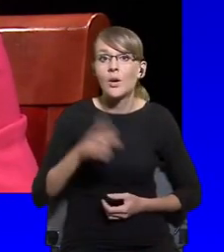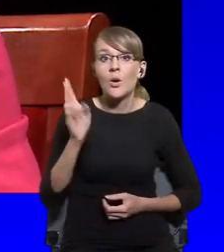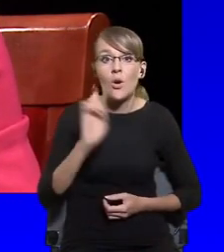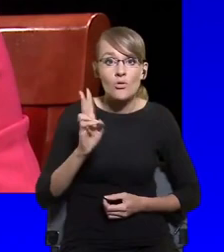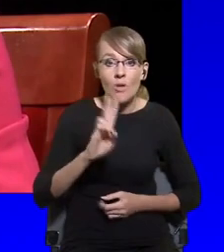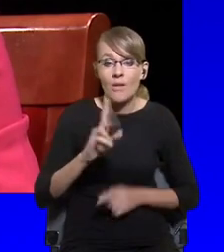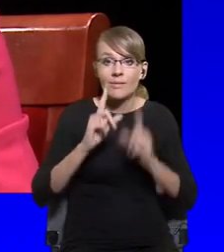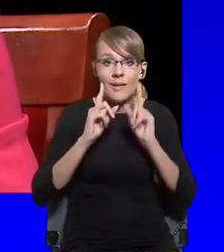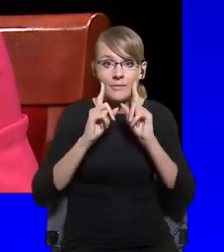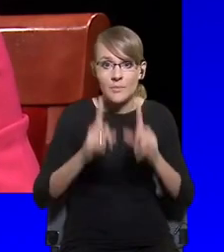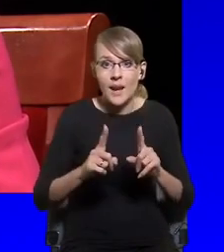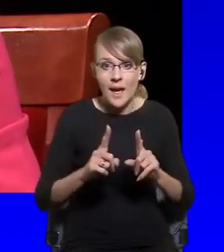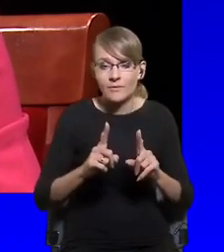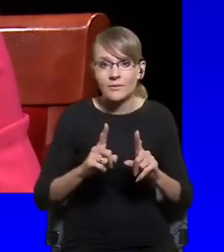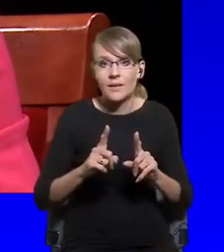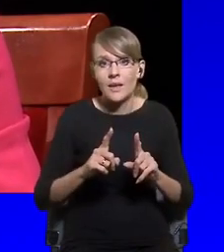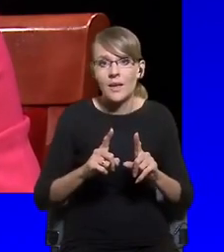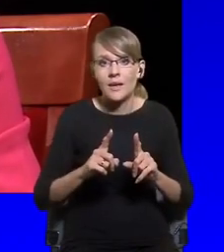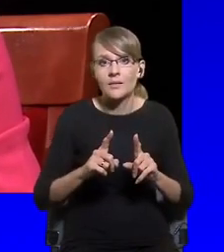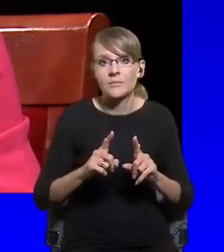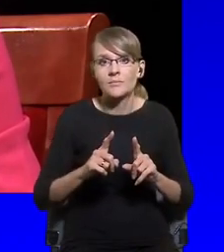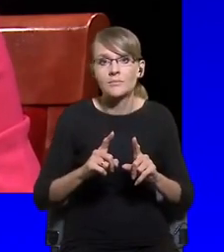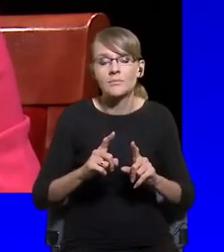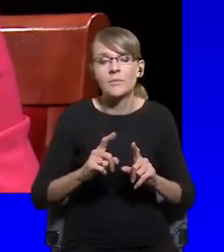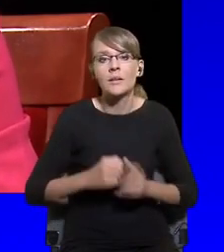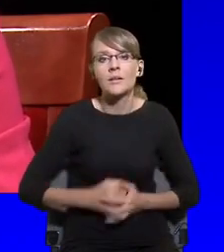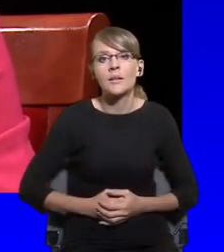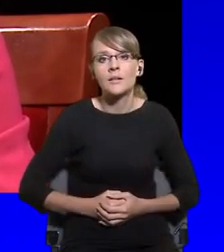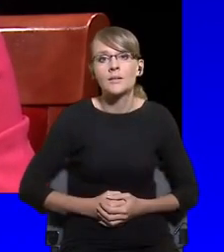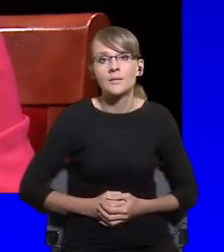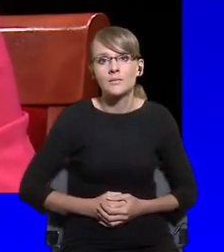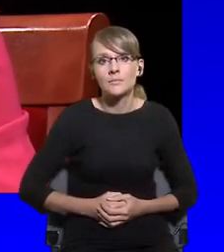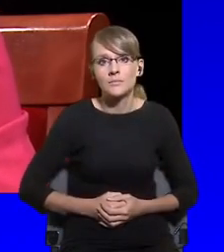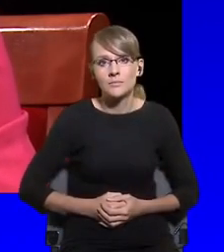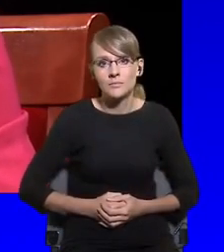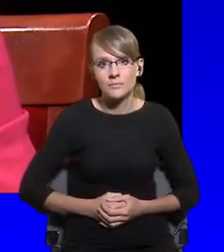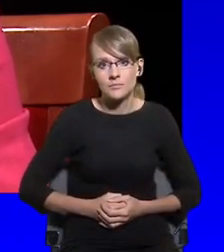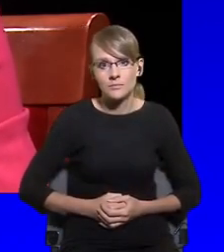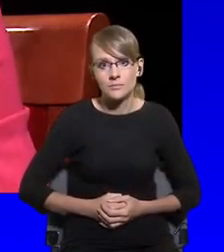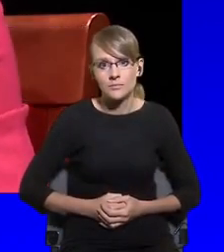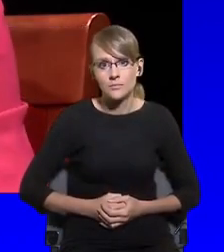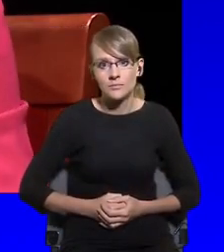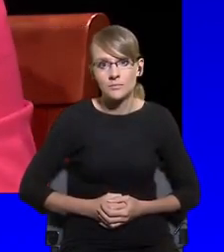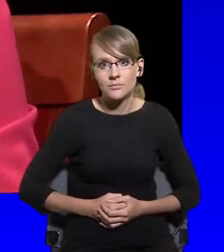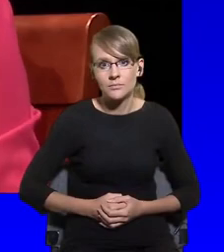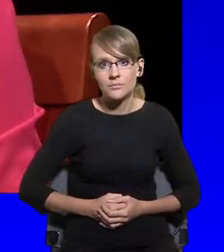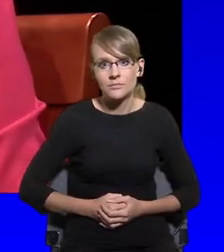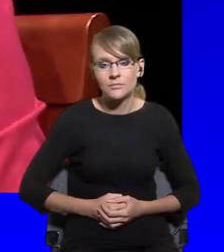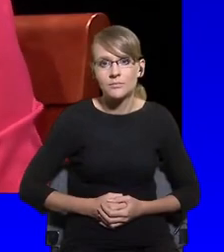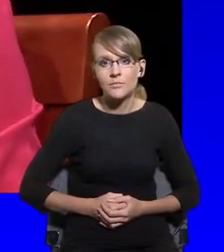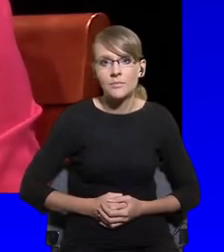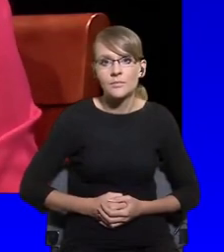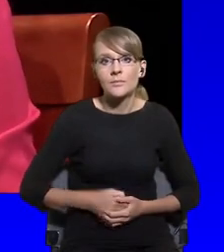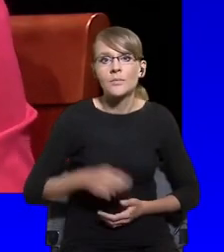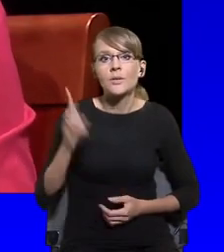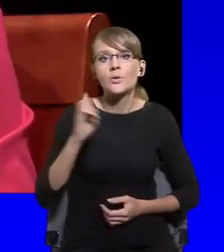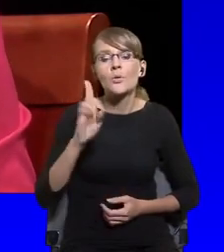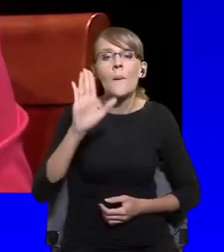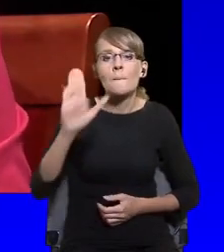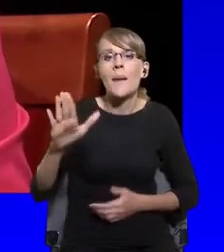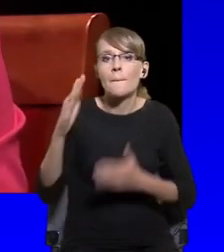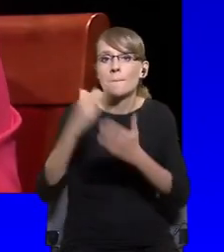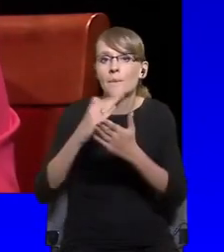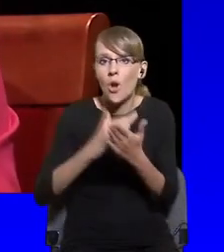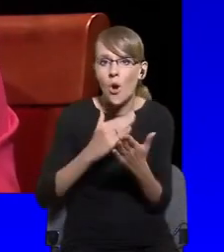at the end of today, who has a stronger agenda? Because, again,